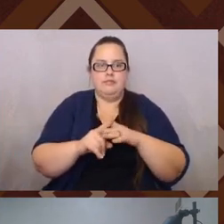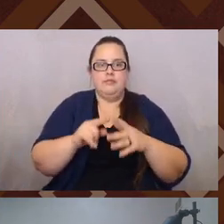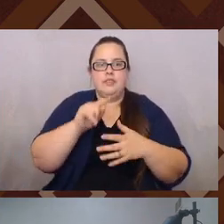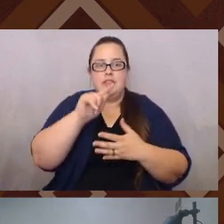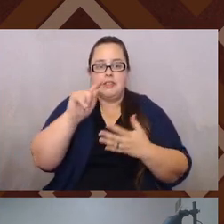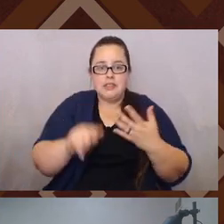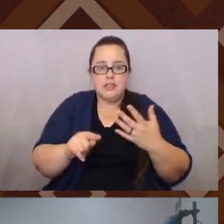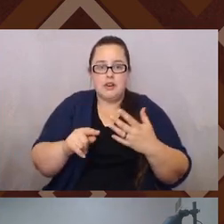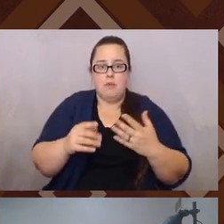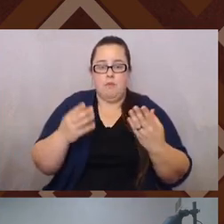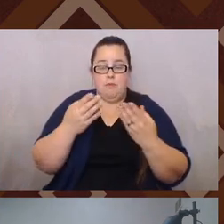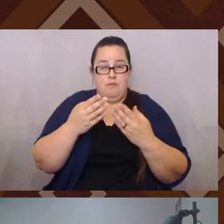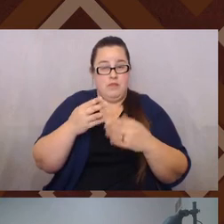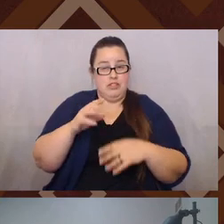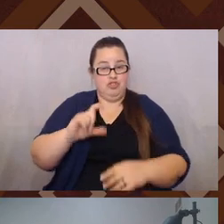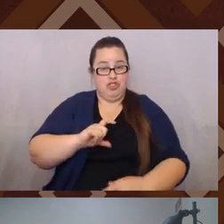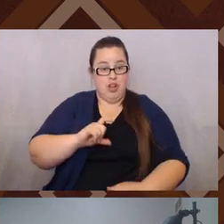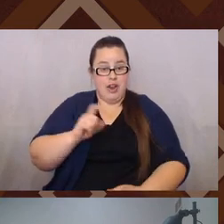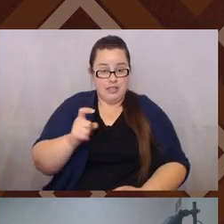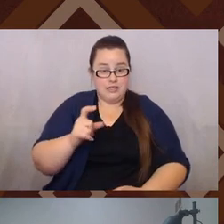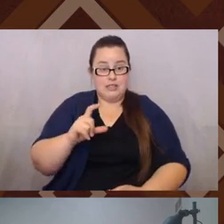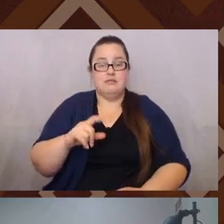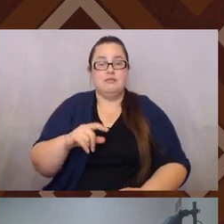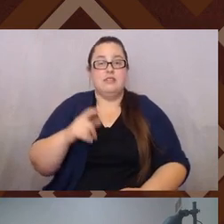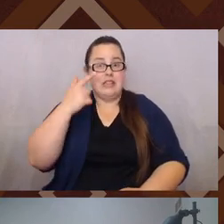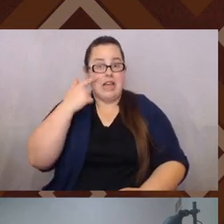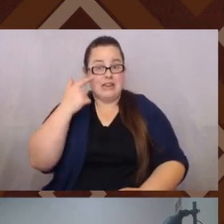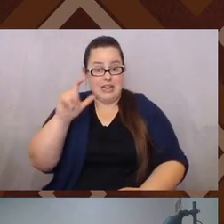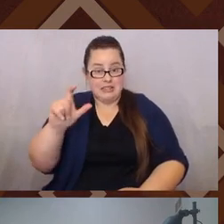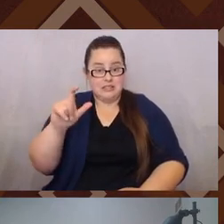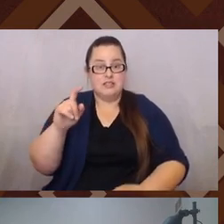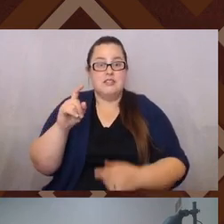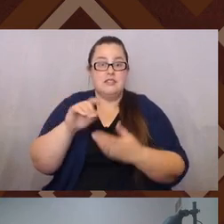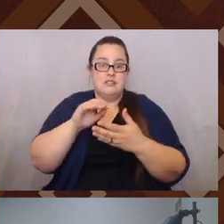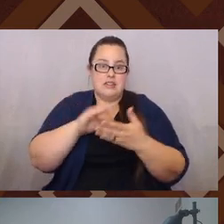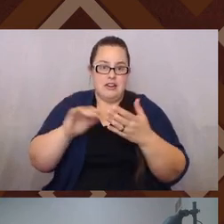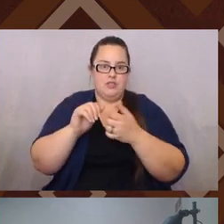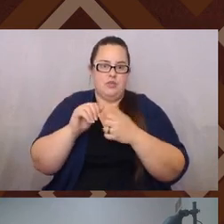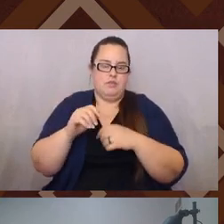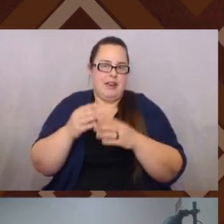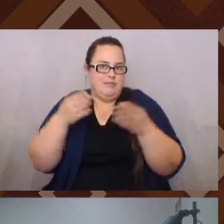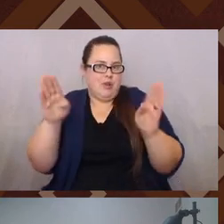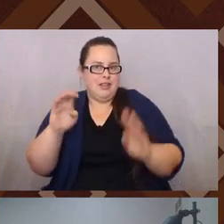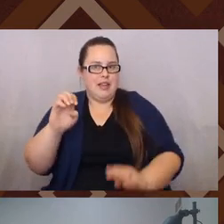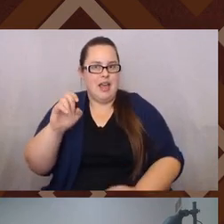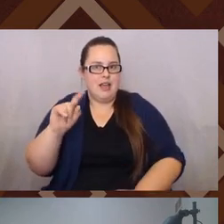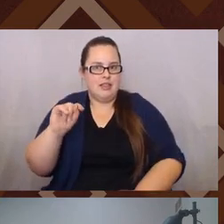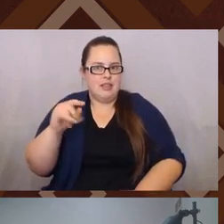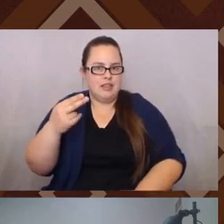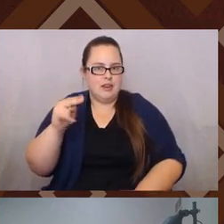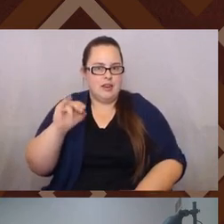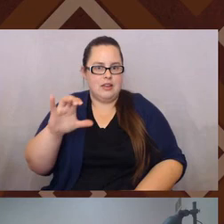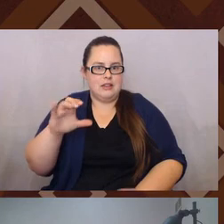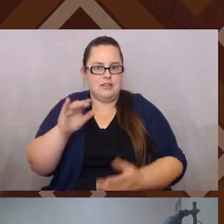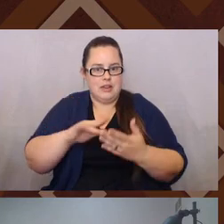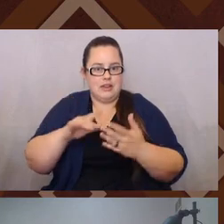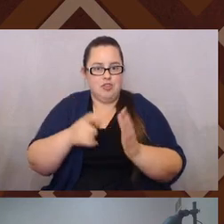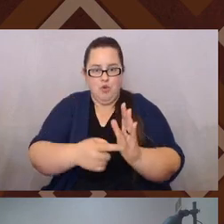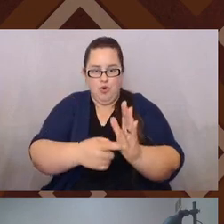ethnic studies are now required courses in CSU systems, which is exciting. Cause that means we actually will